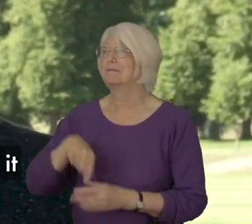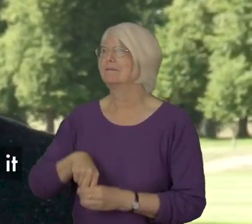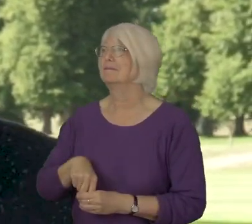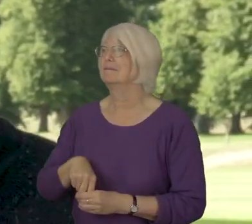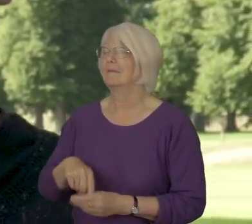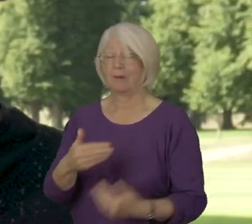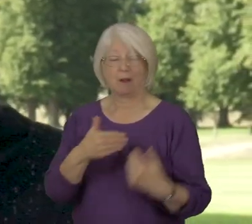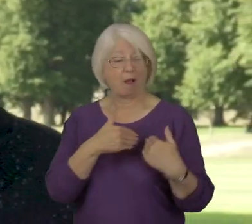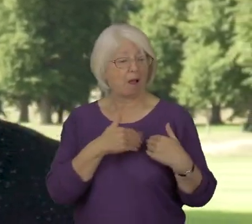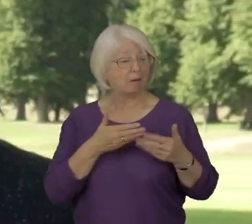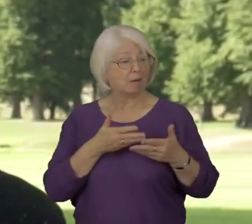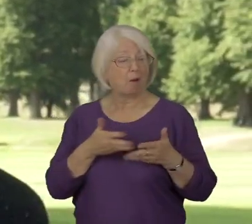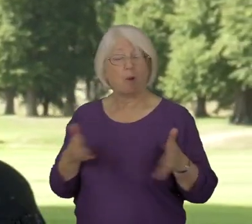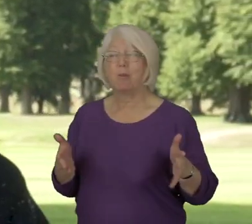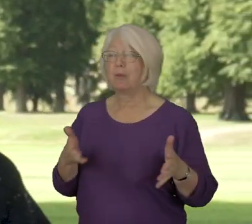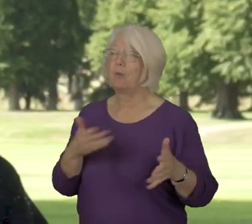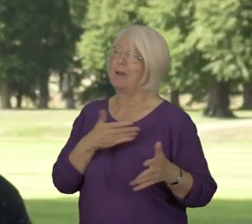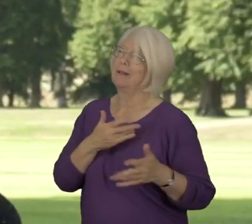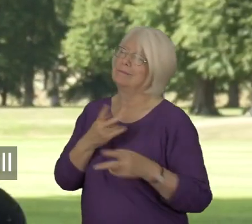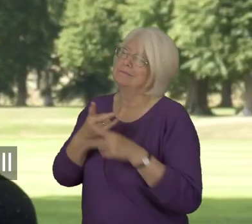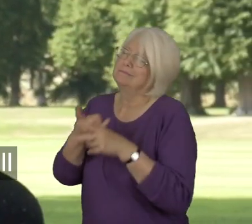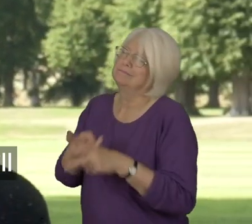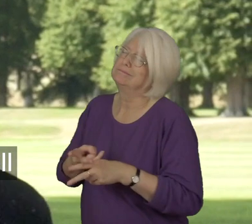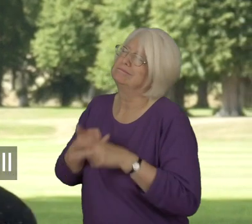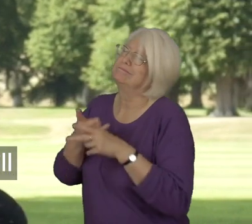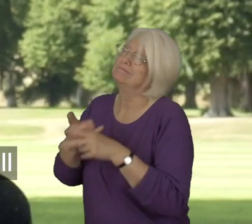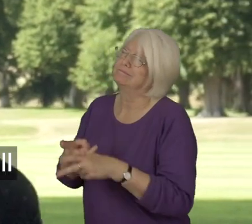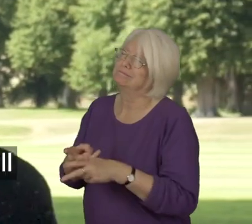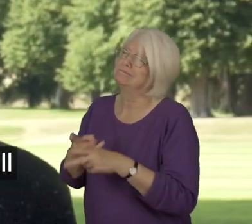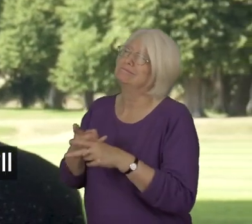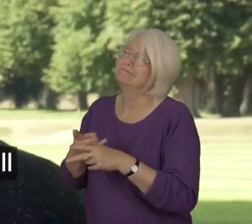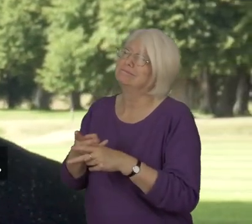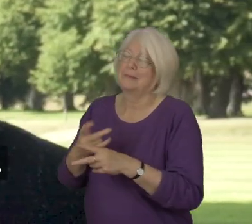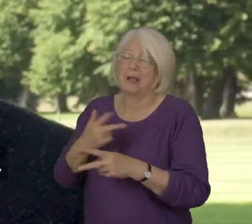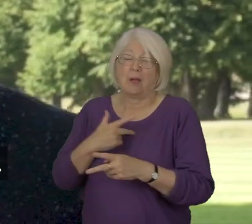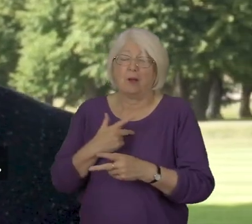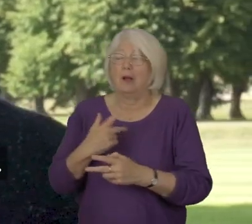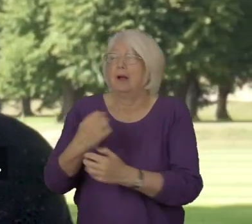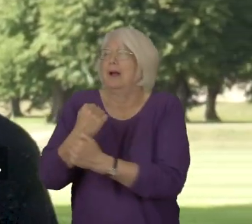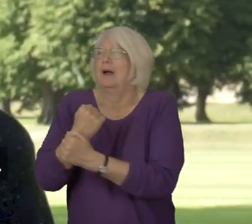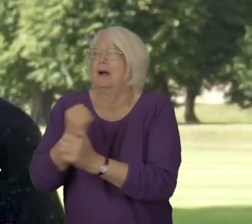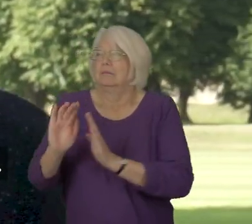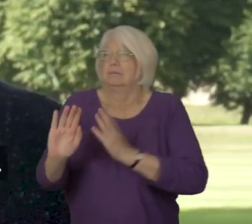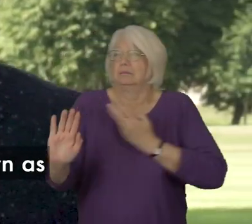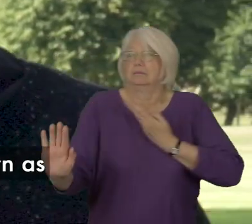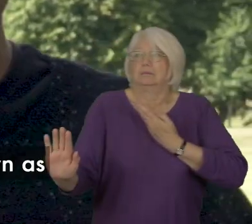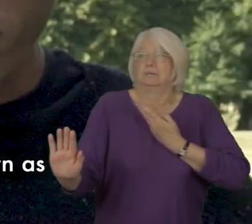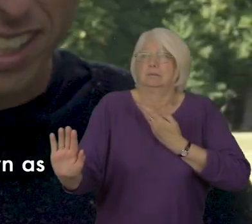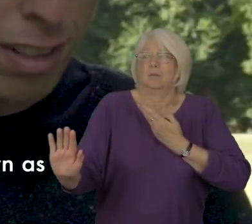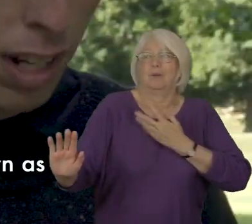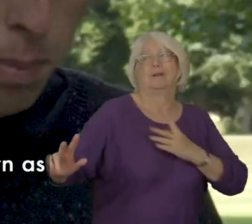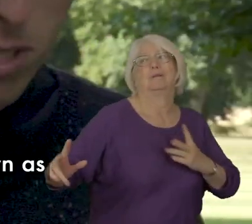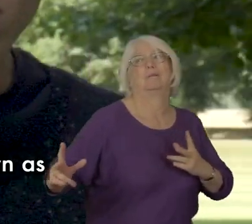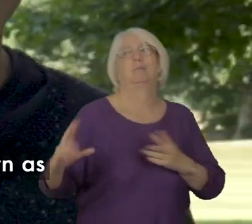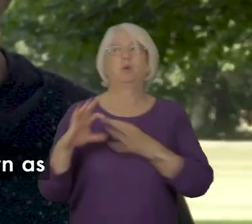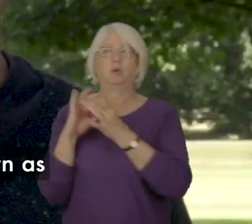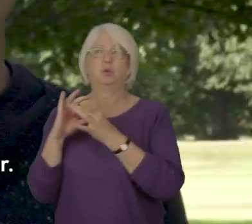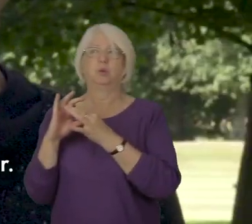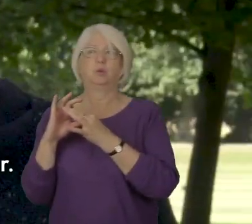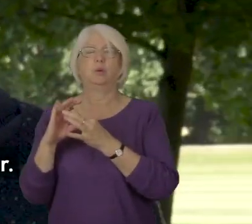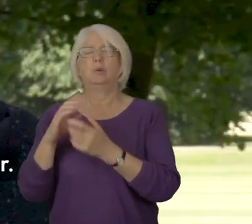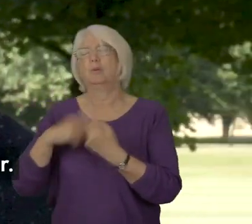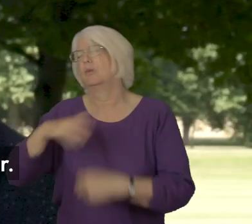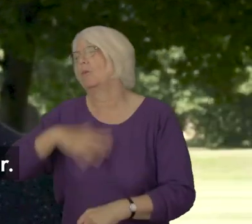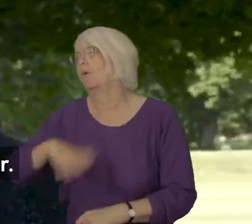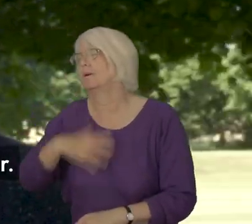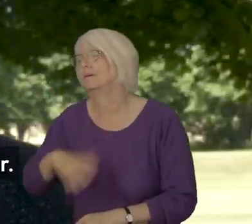space it will forever tend to tender. These affections kept at bay will once again descend to centre. Something will have come to yearn